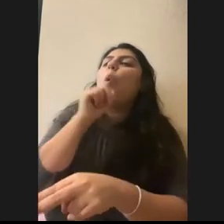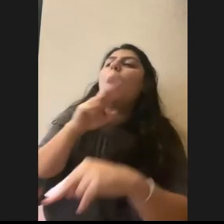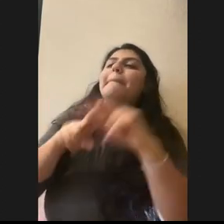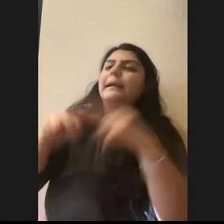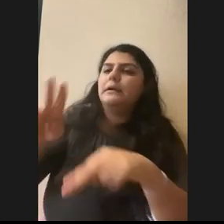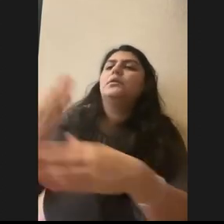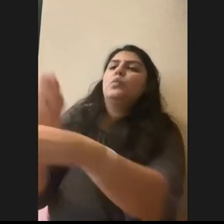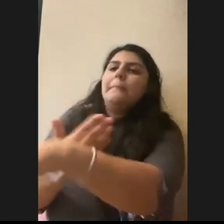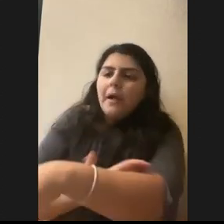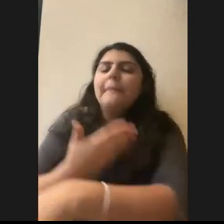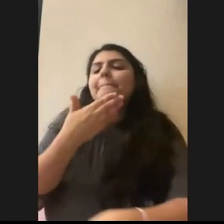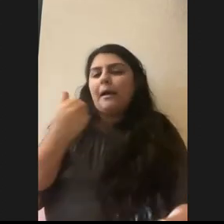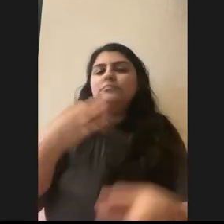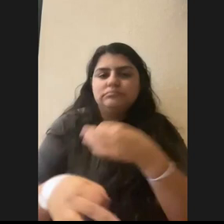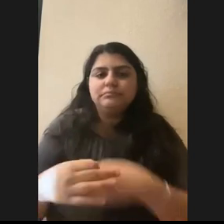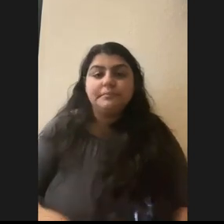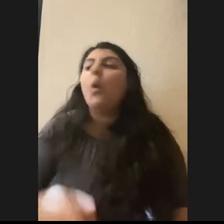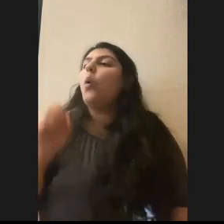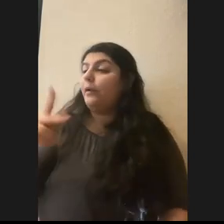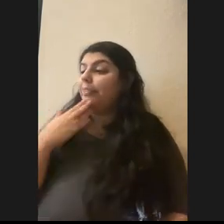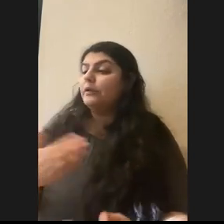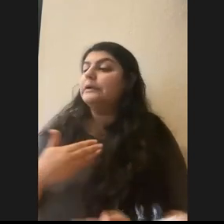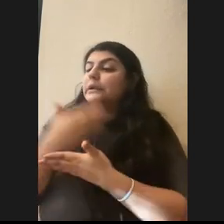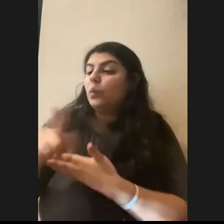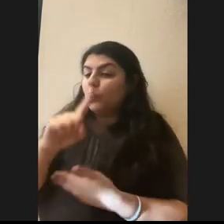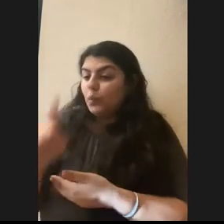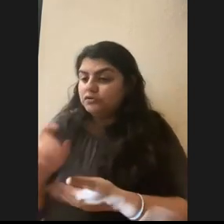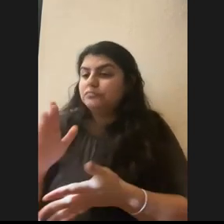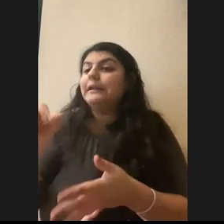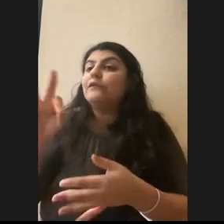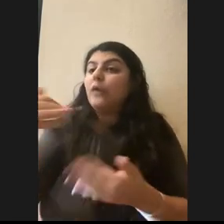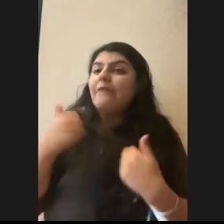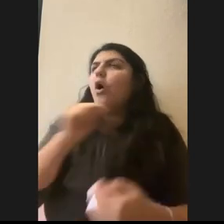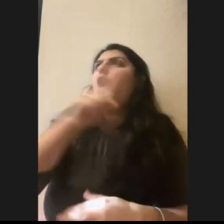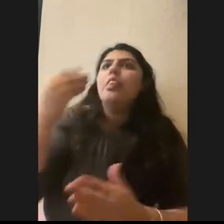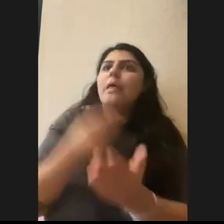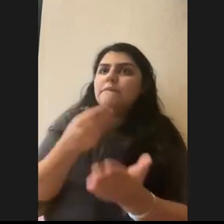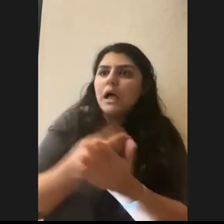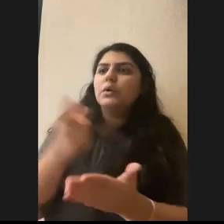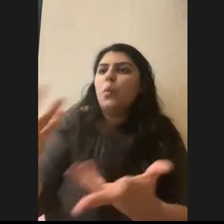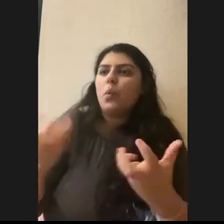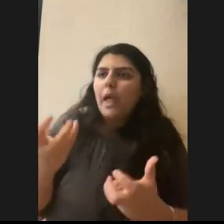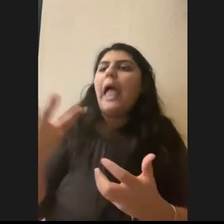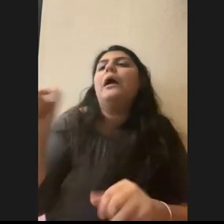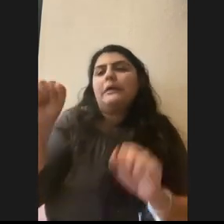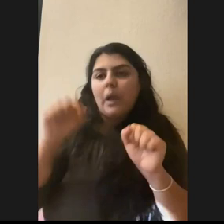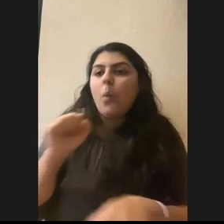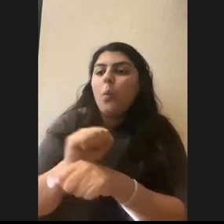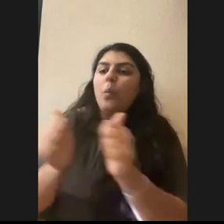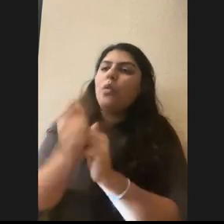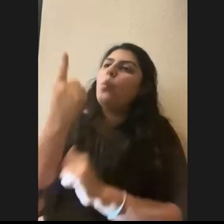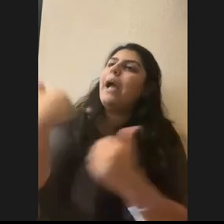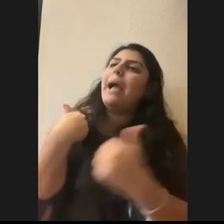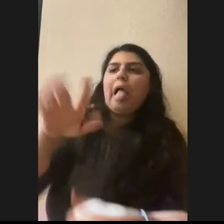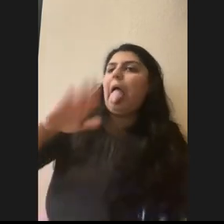Um, our next question is if you had all the funding that you wanted and you could work with one animal that you haven't gotten to yet,